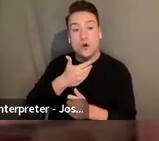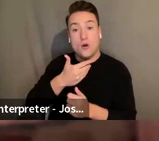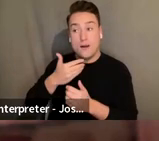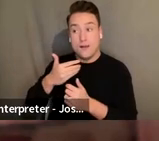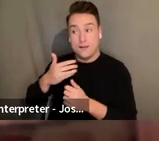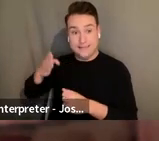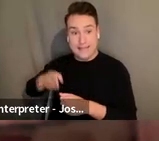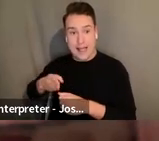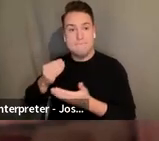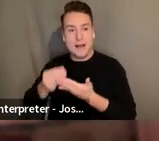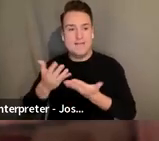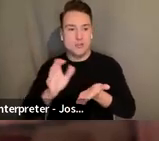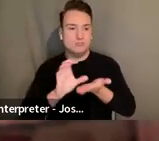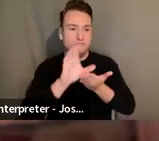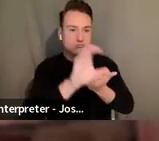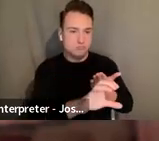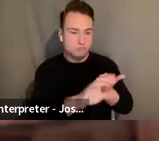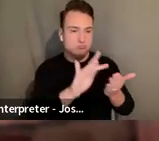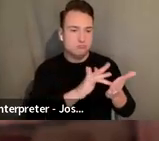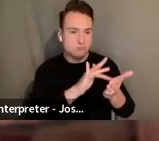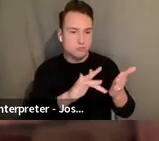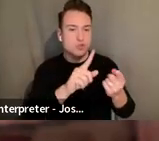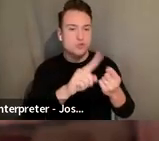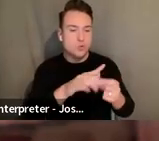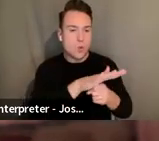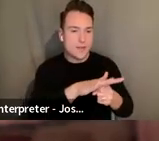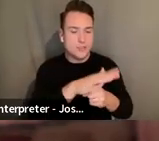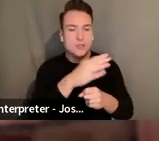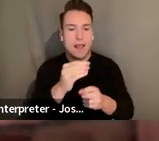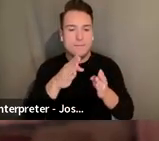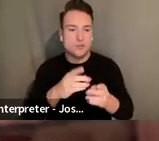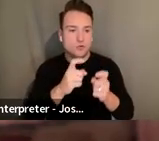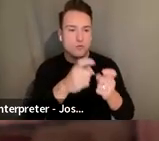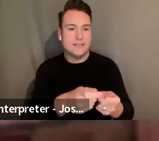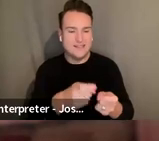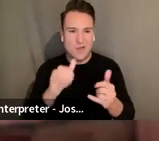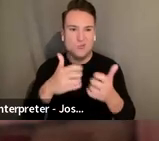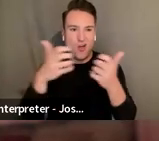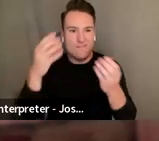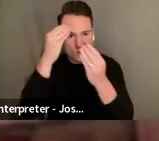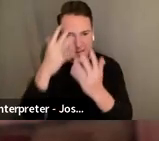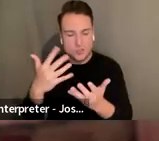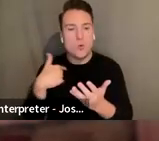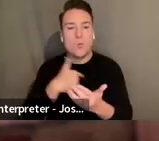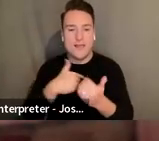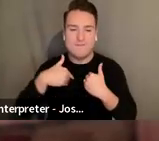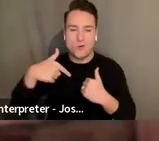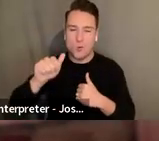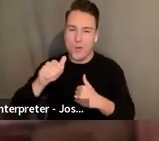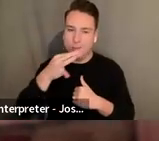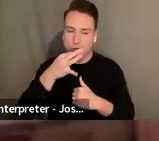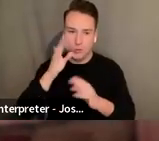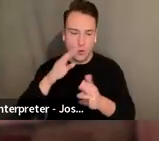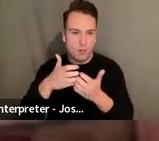to the locations and to the grantee. That was a lot of information. We do have the Q&A coming up after.